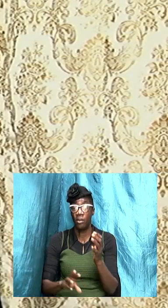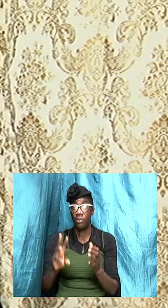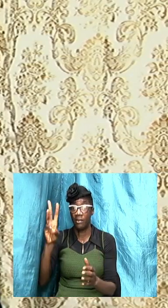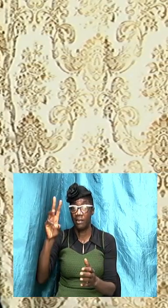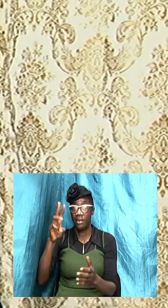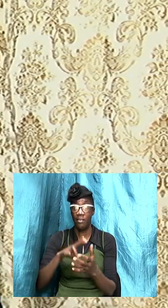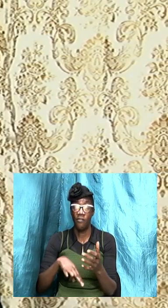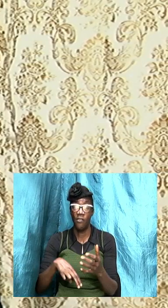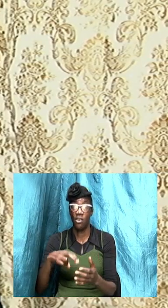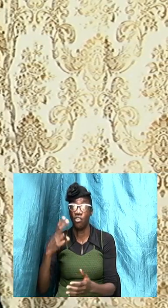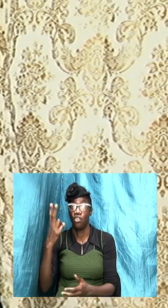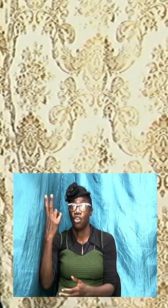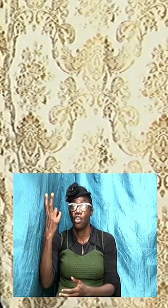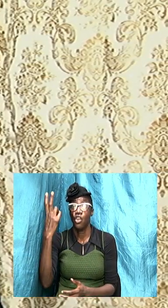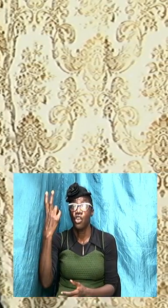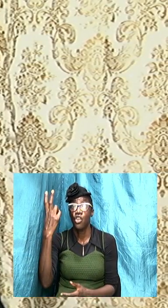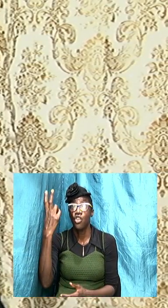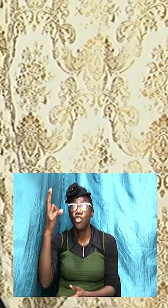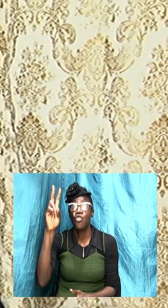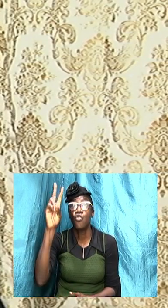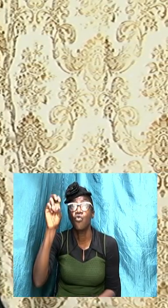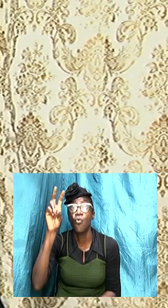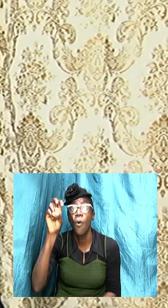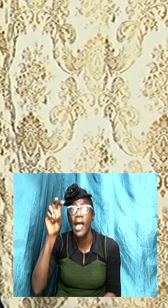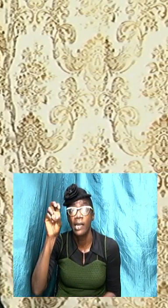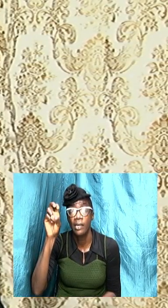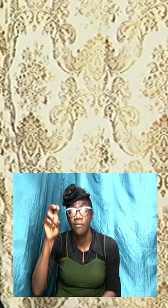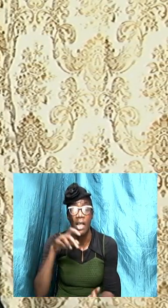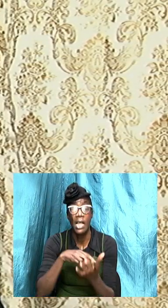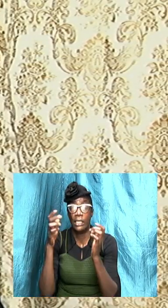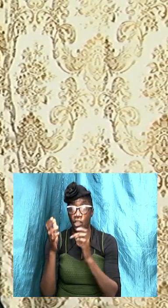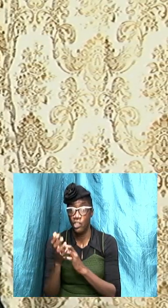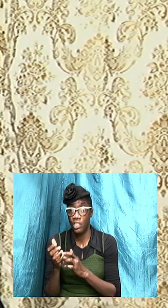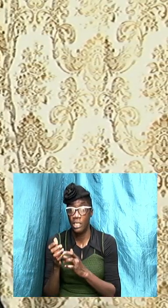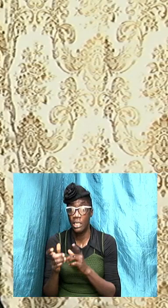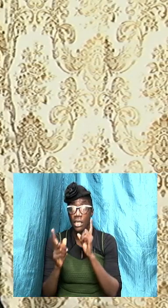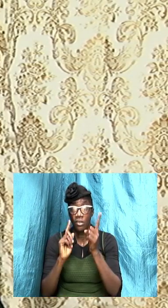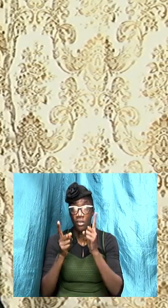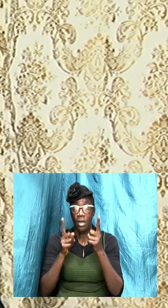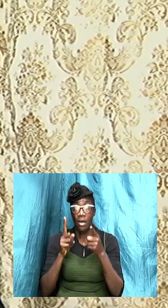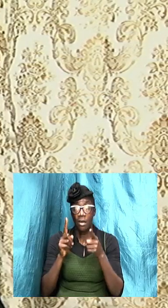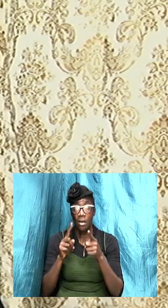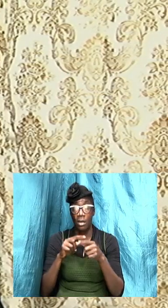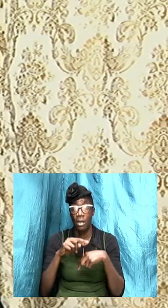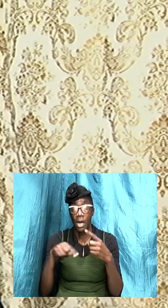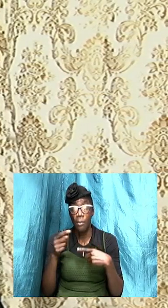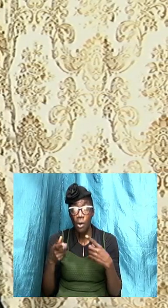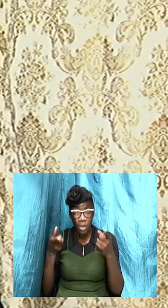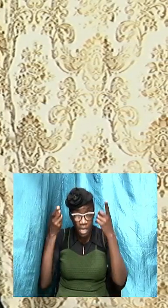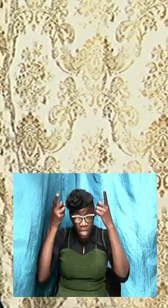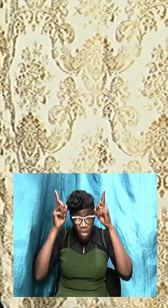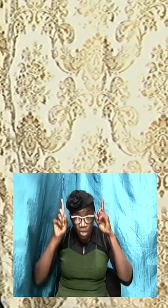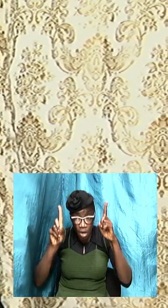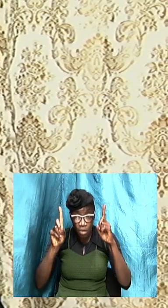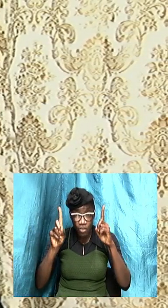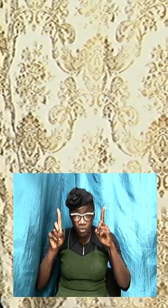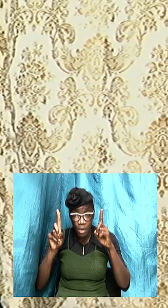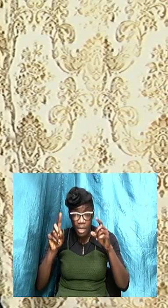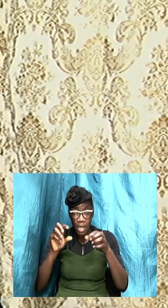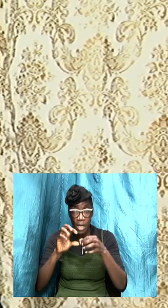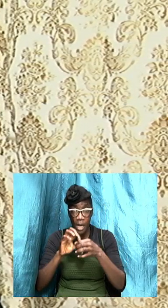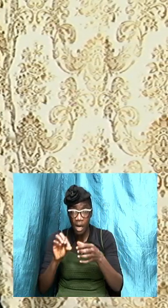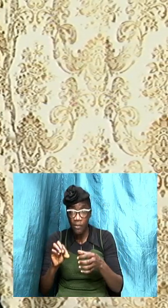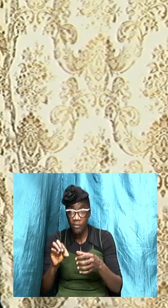you know the Jesus mentioned in that passage about the doctrine of the